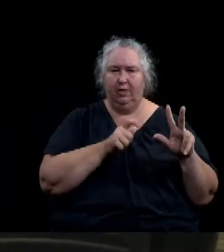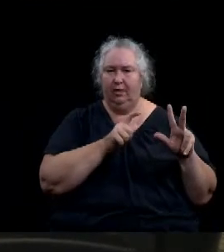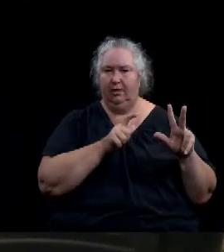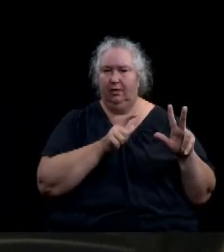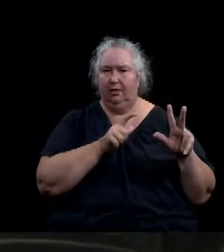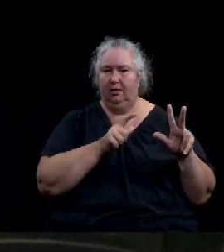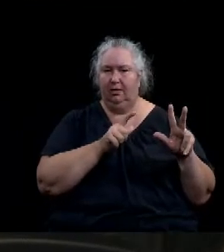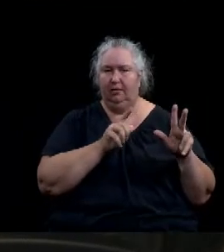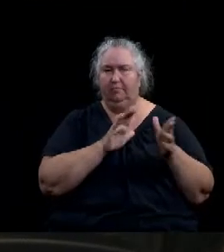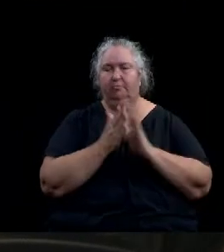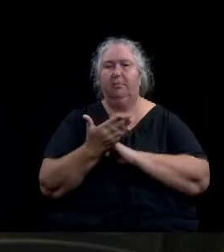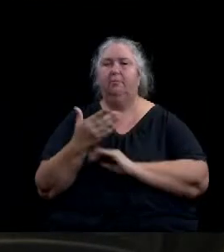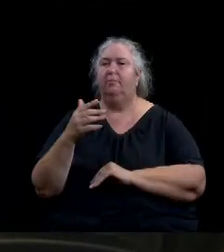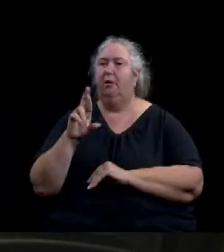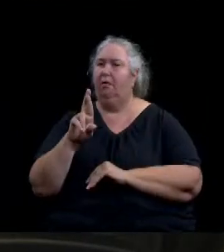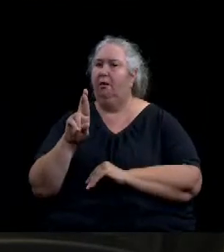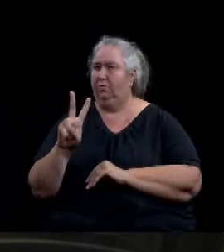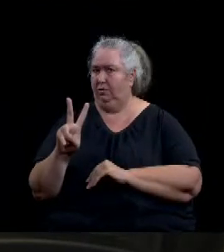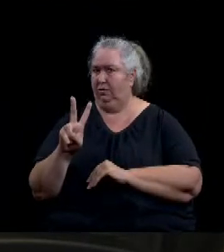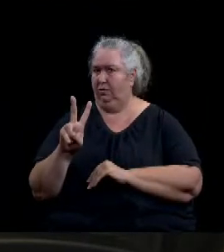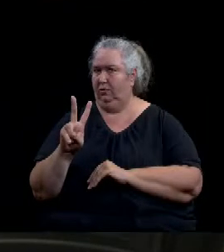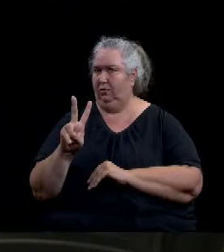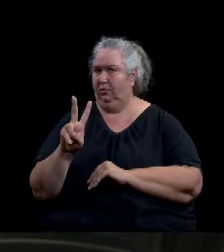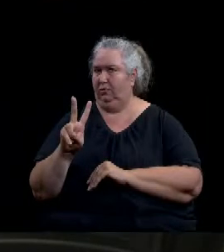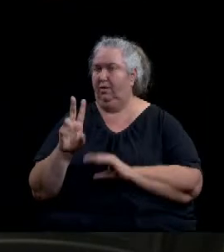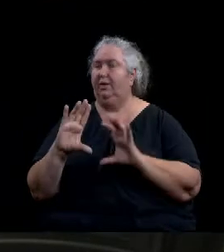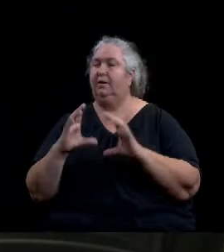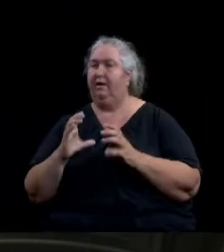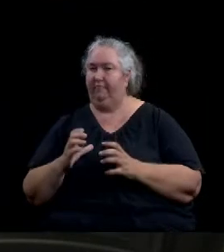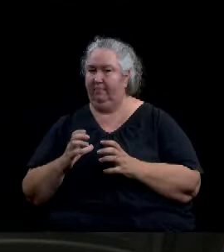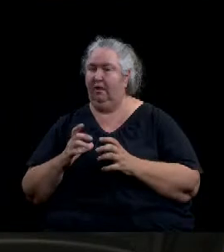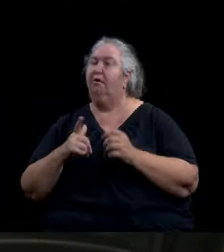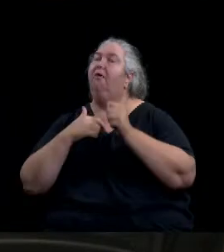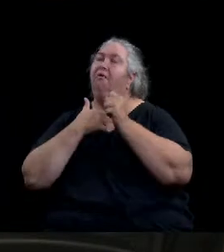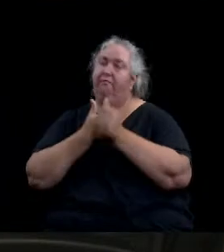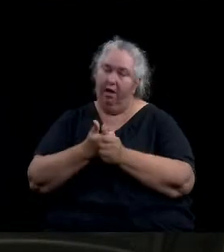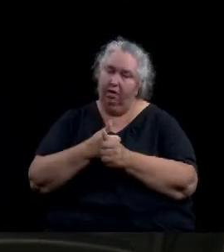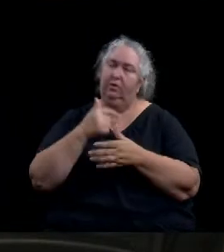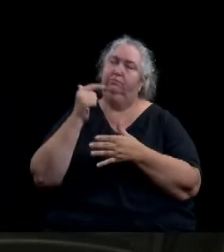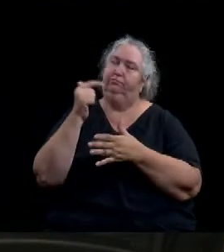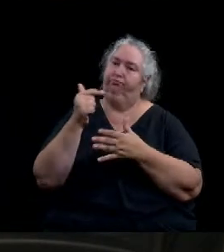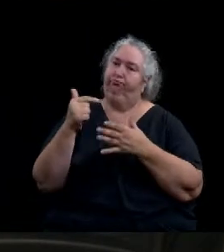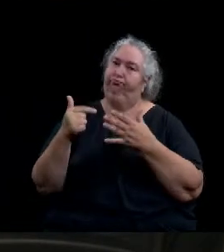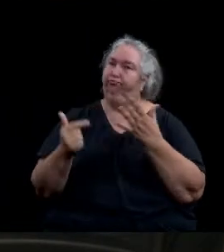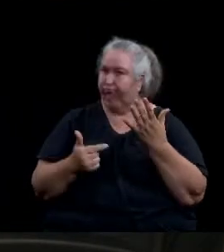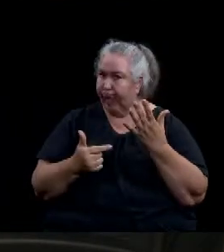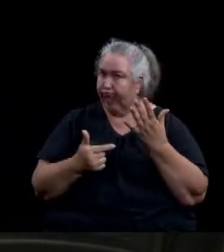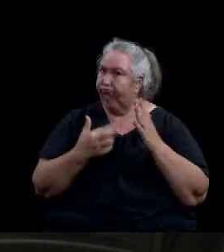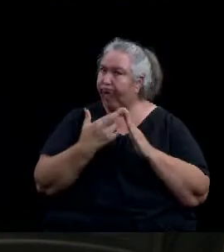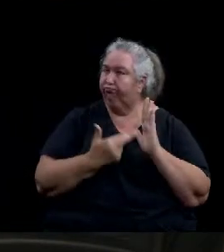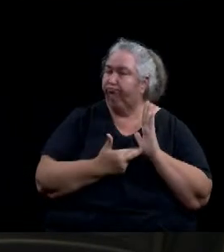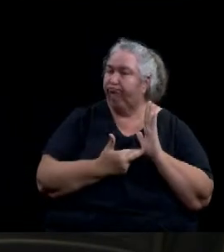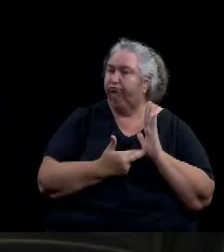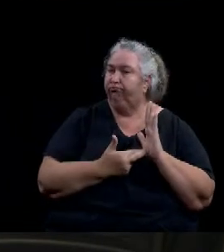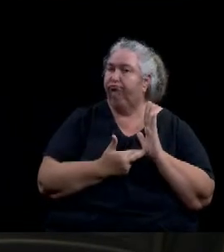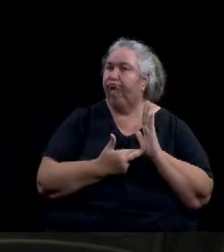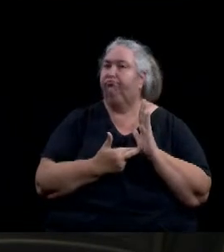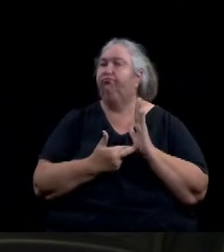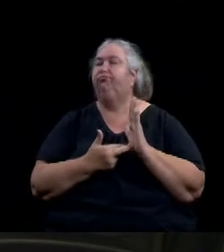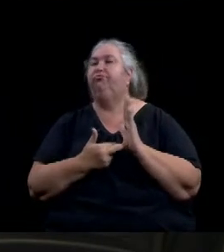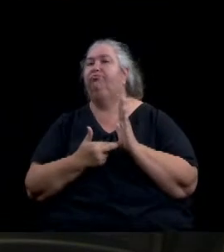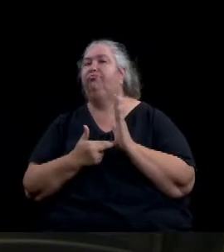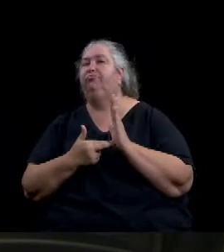classification, providing for penalties, providing a severability clause, and finding to determine that the median at which this ordinance is passed is open to the public as required by law.